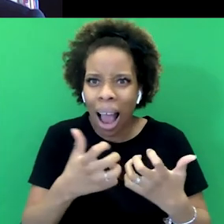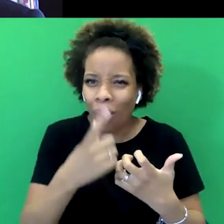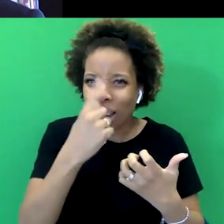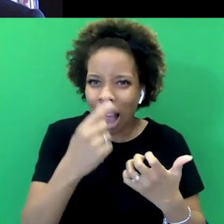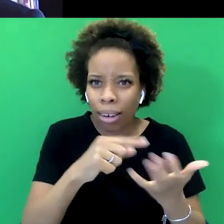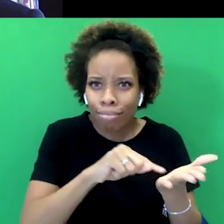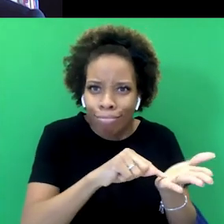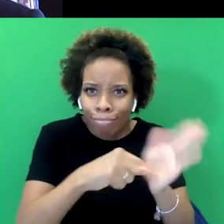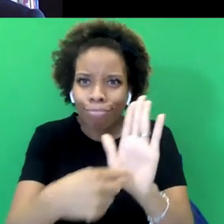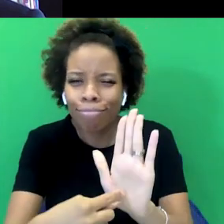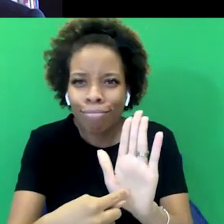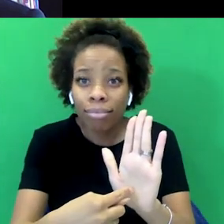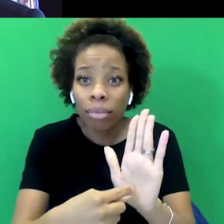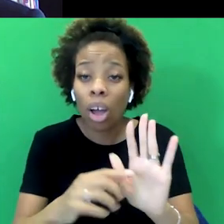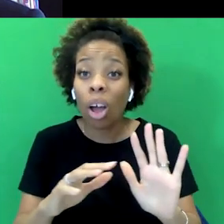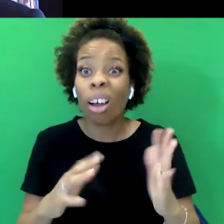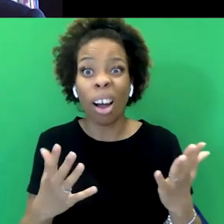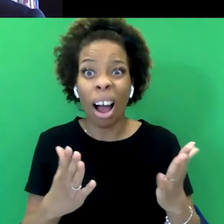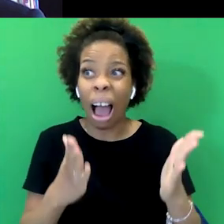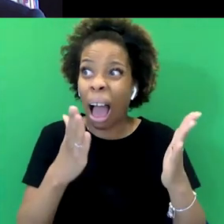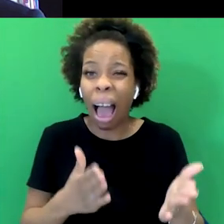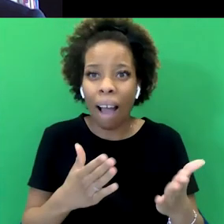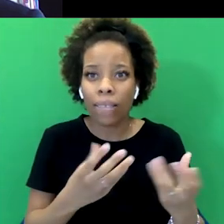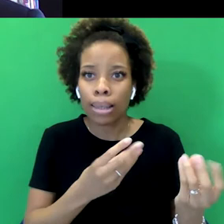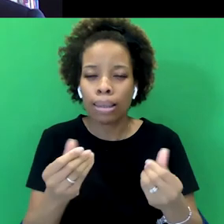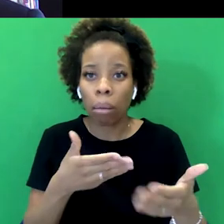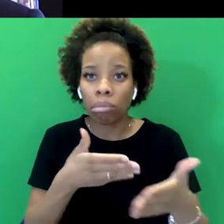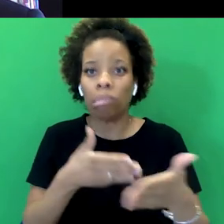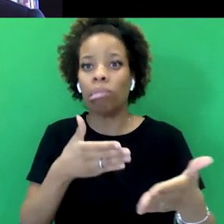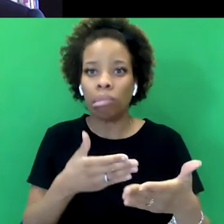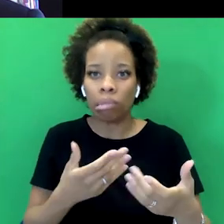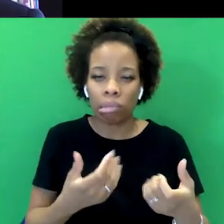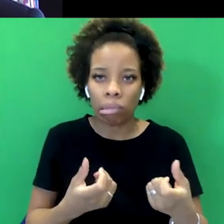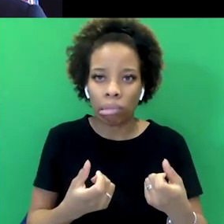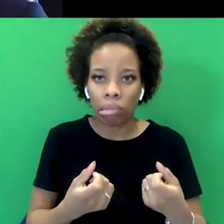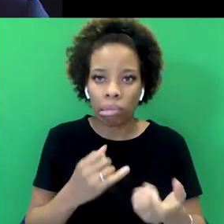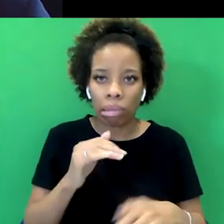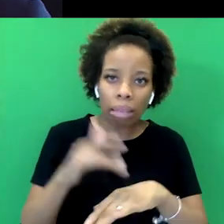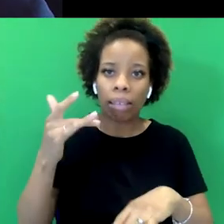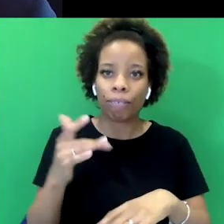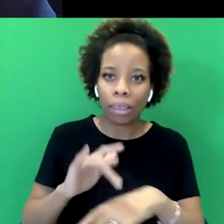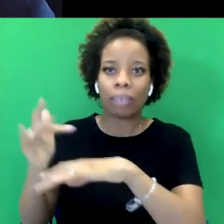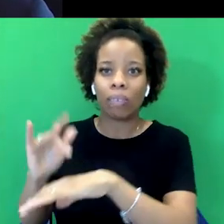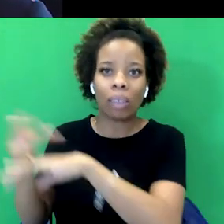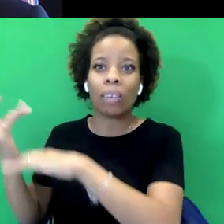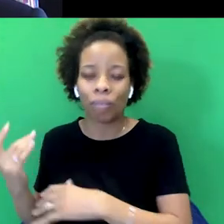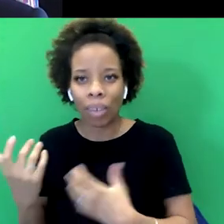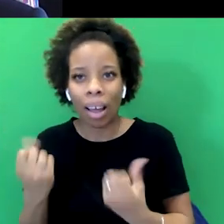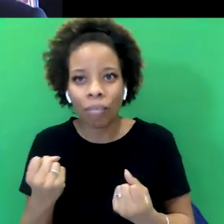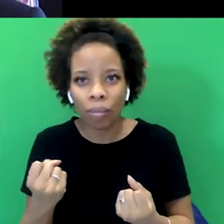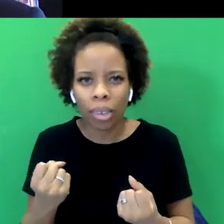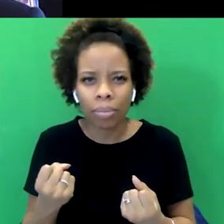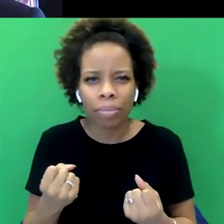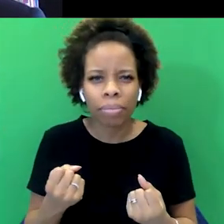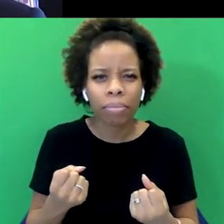these things without running into this defensiveness. So are you, and this is a kind of mandatory question to any author who writes something about